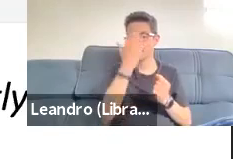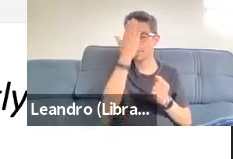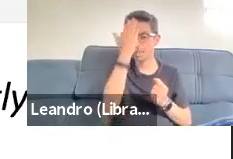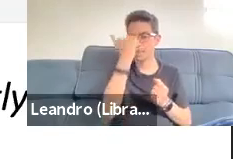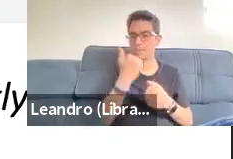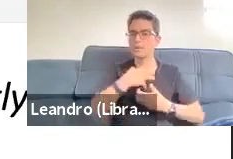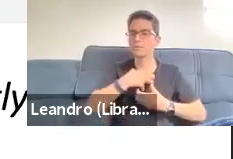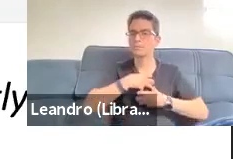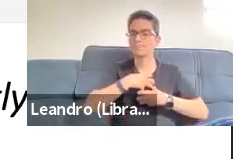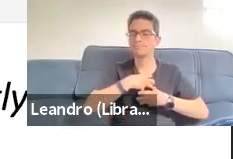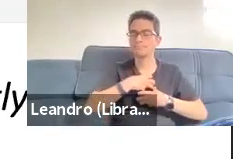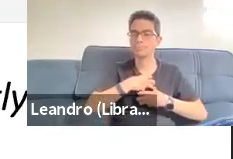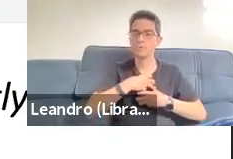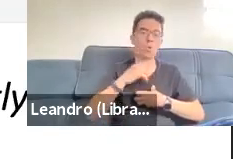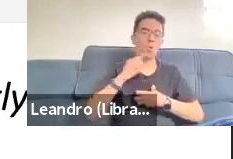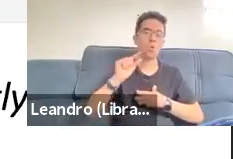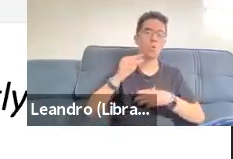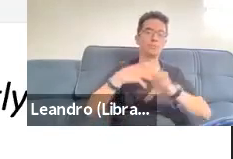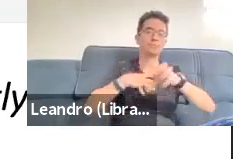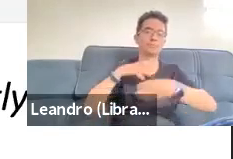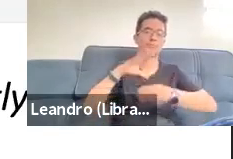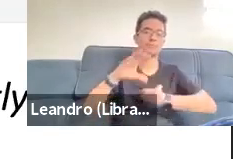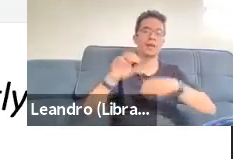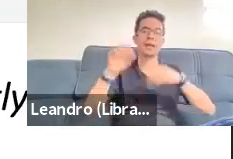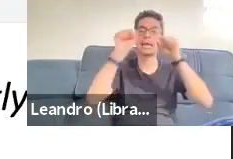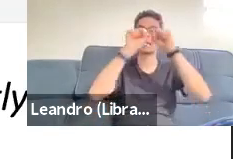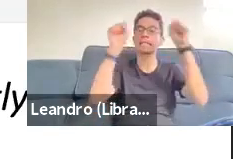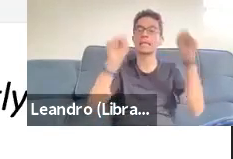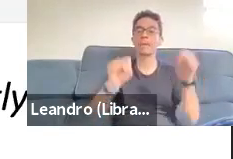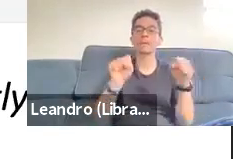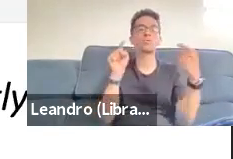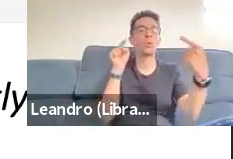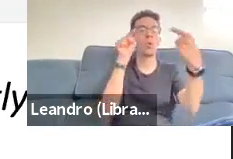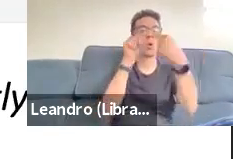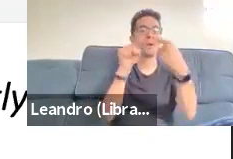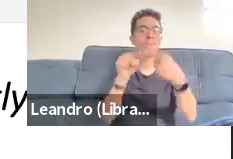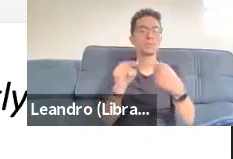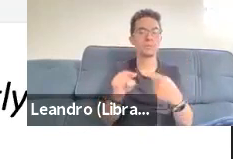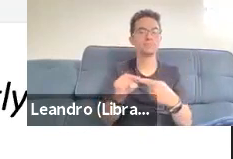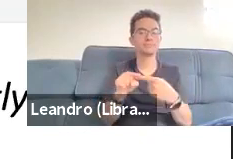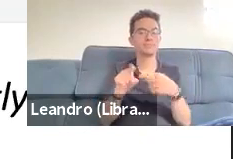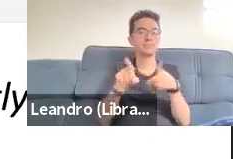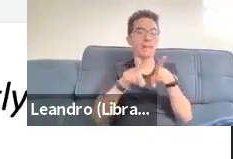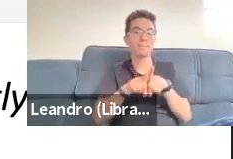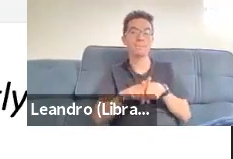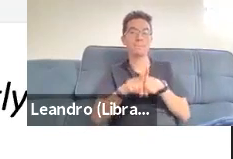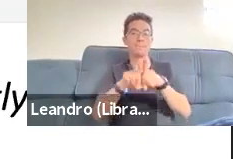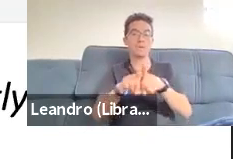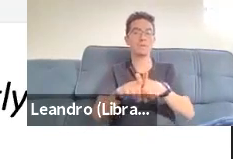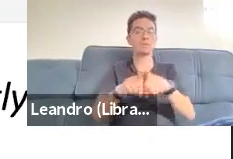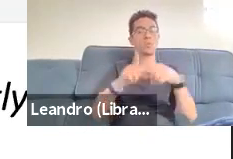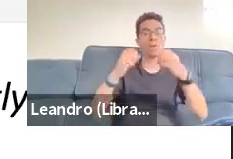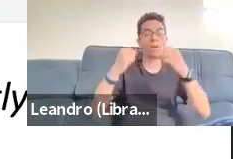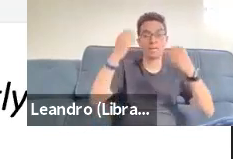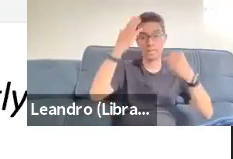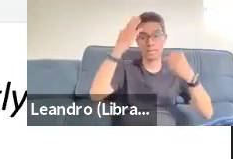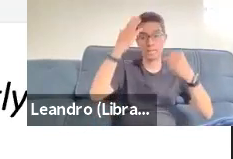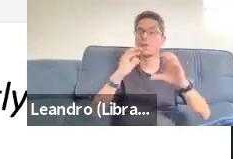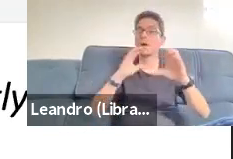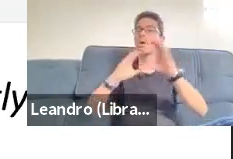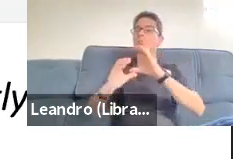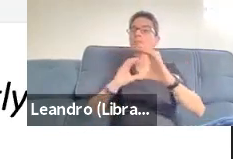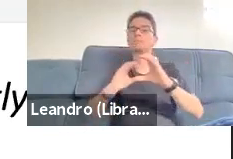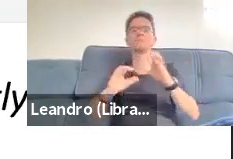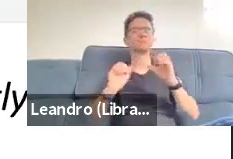disabilities and their communication partners. We want to mediate interactional alignments and the successful participation